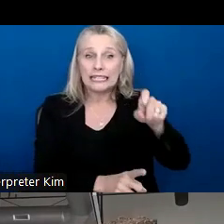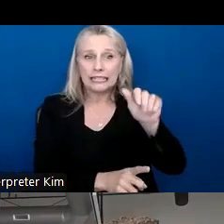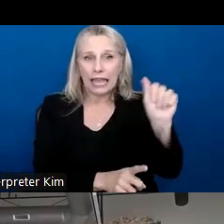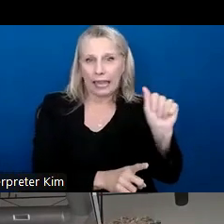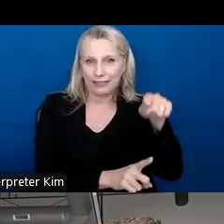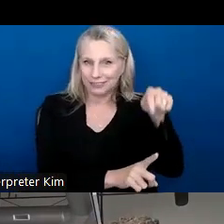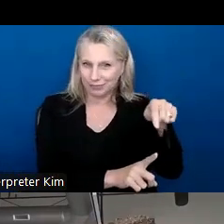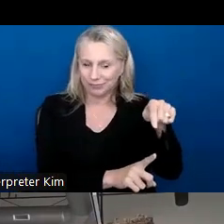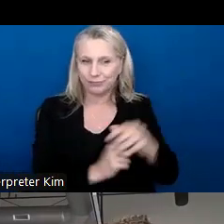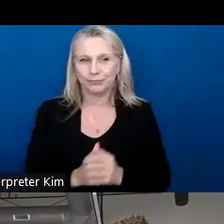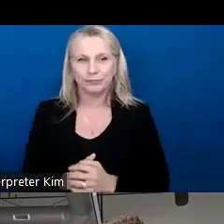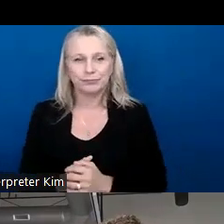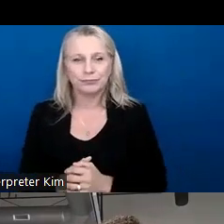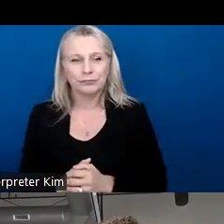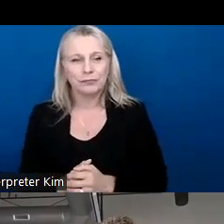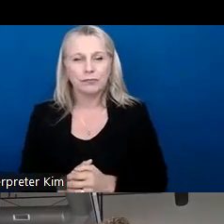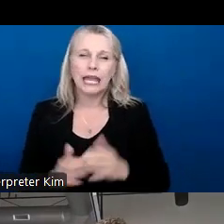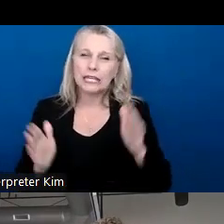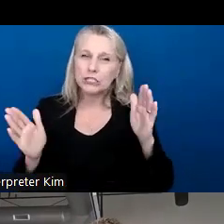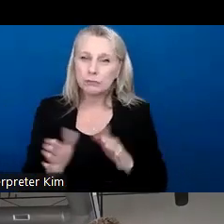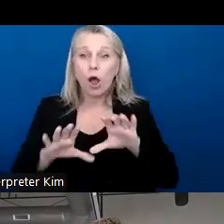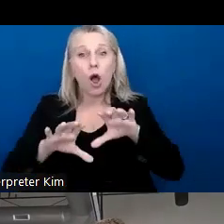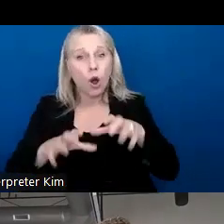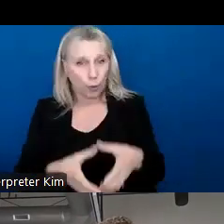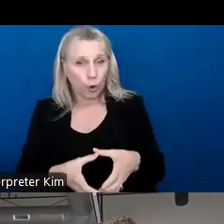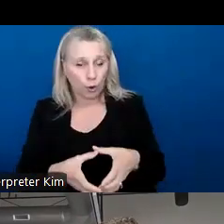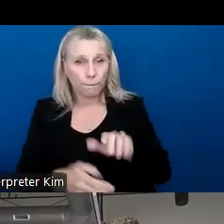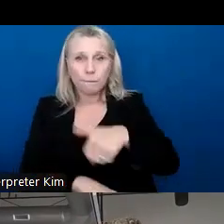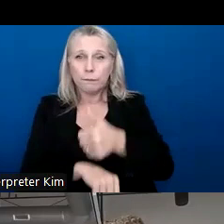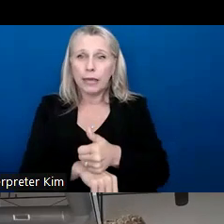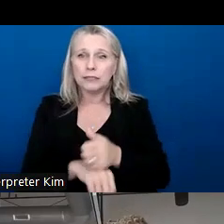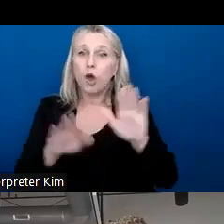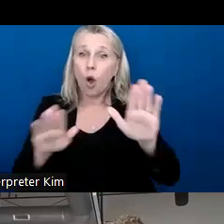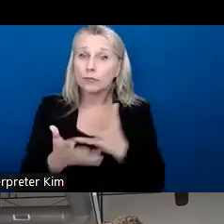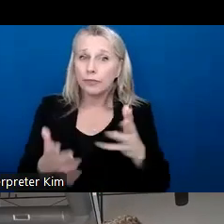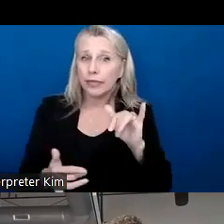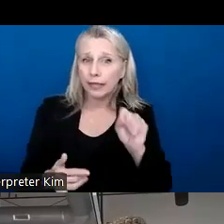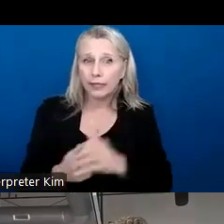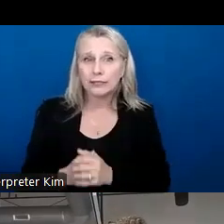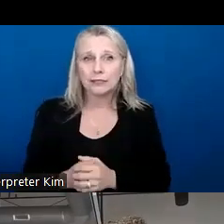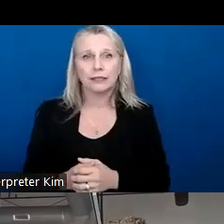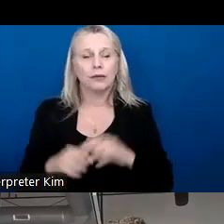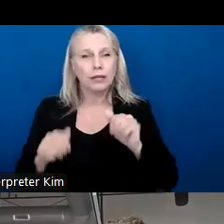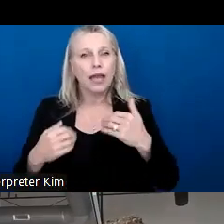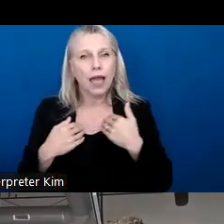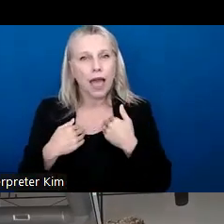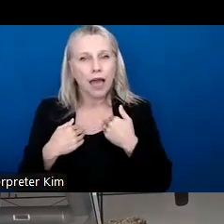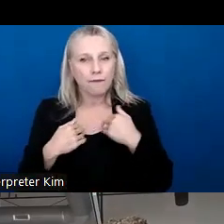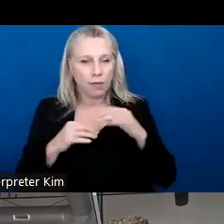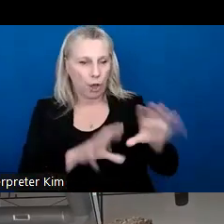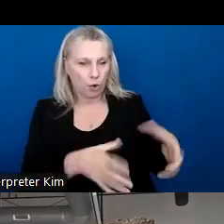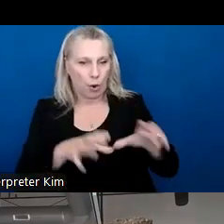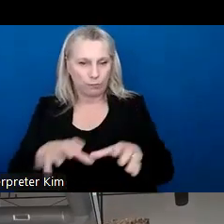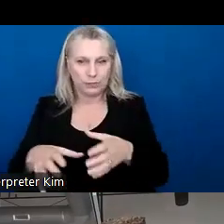plan A. It is small group based. So the awesome thing is, um, we can have these groups multiple